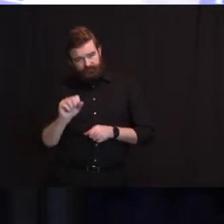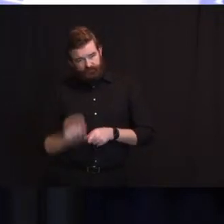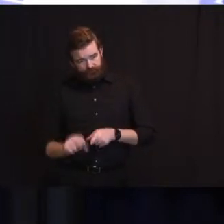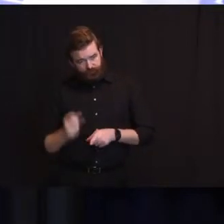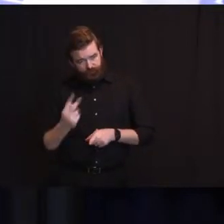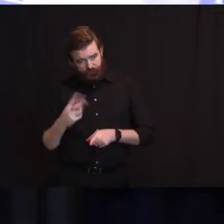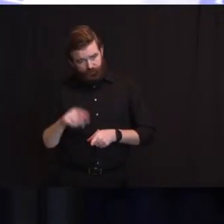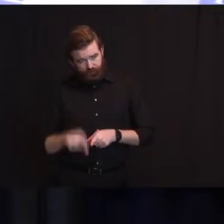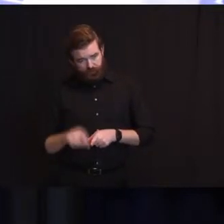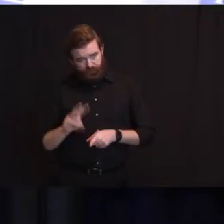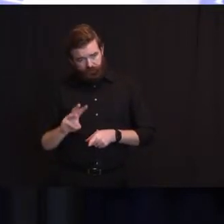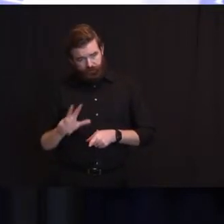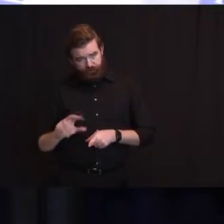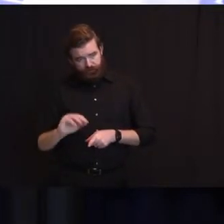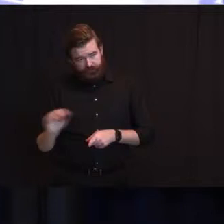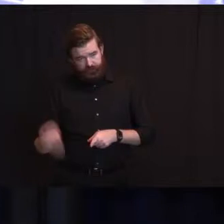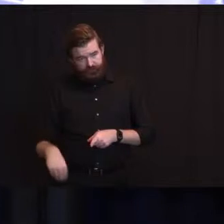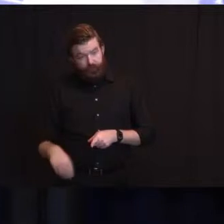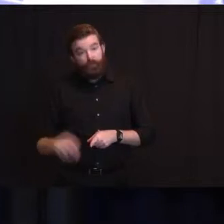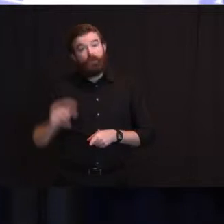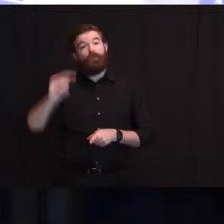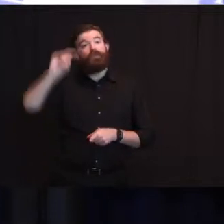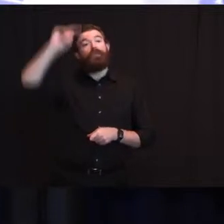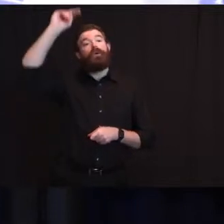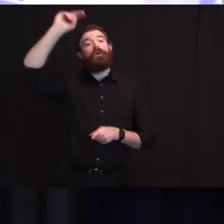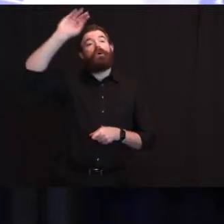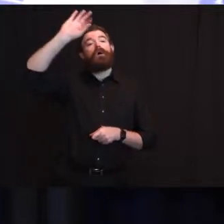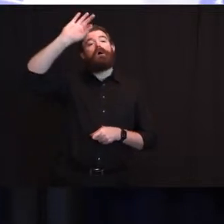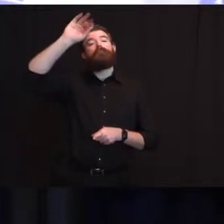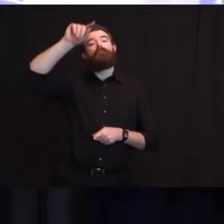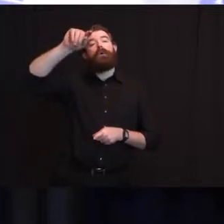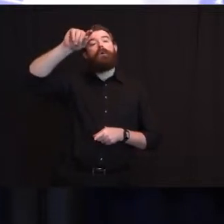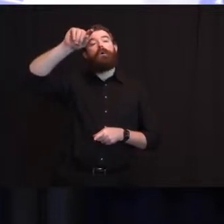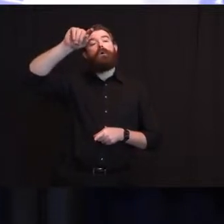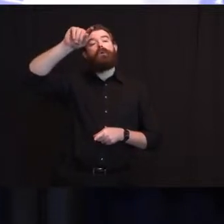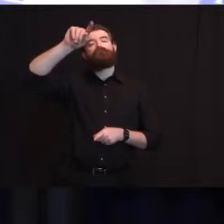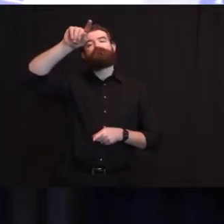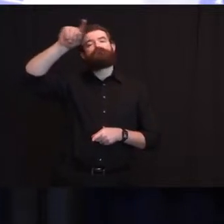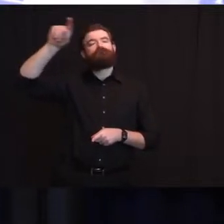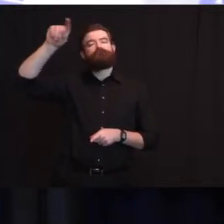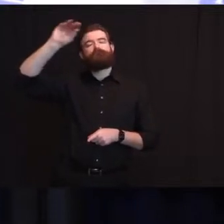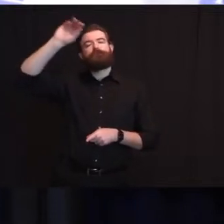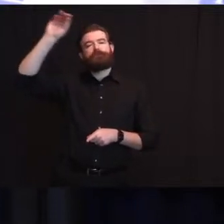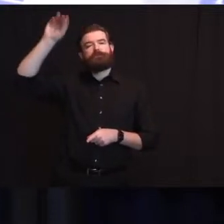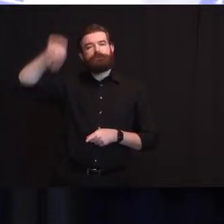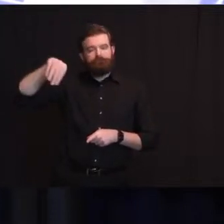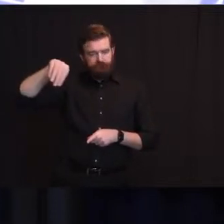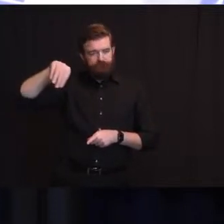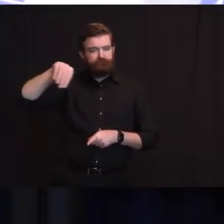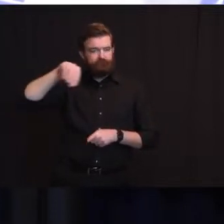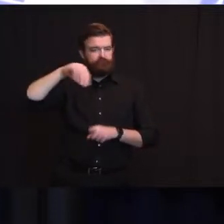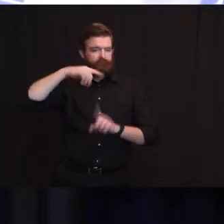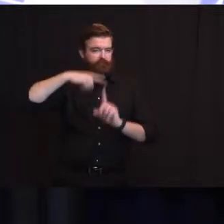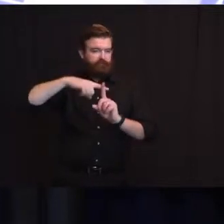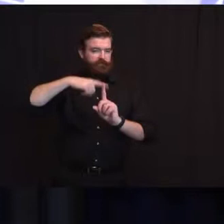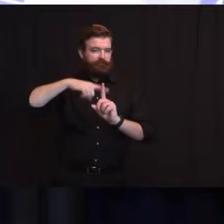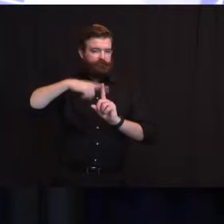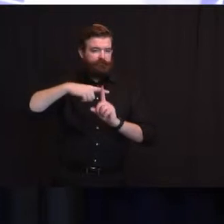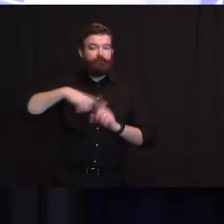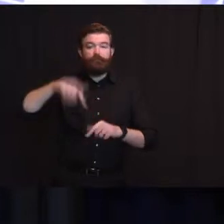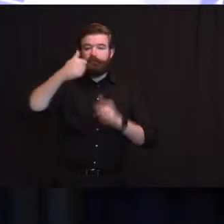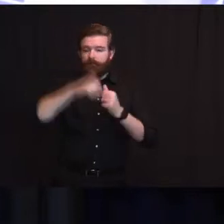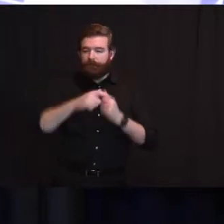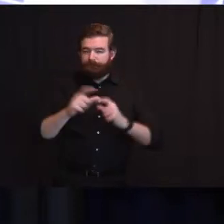.63%. So that concludes my daily report. Continue to mask up, socially distance, wash your hands